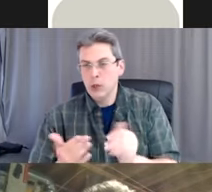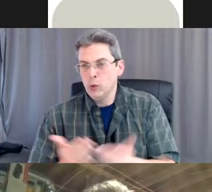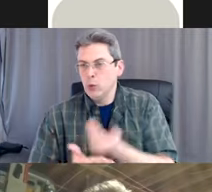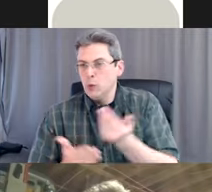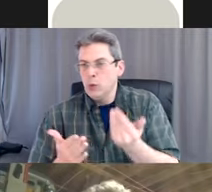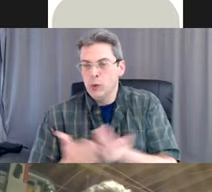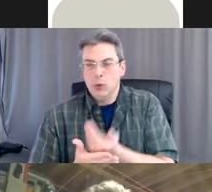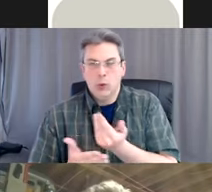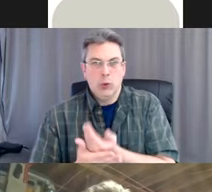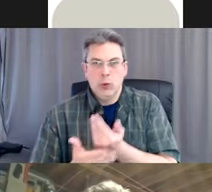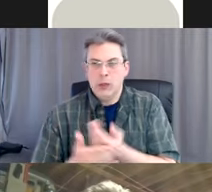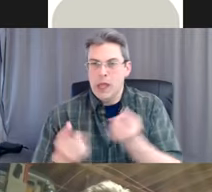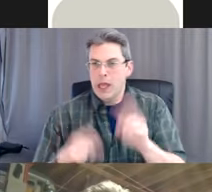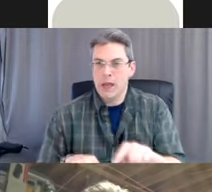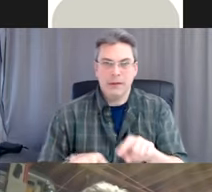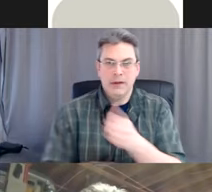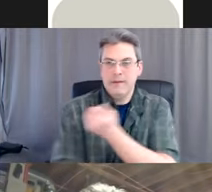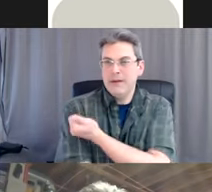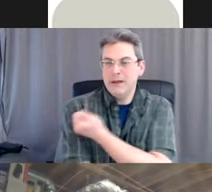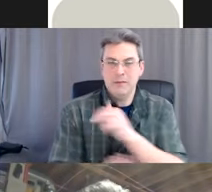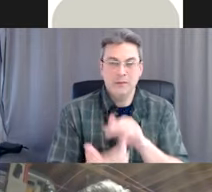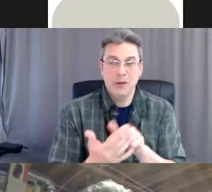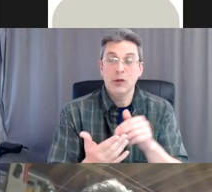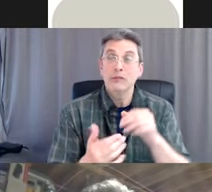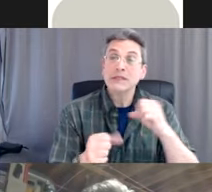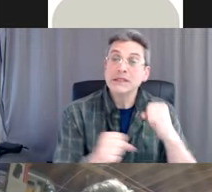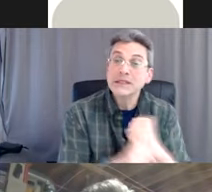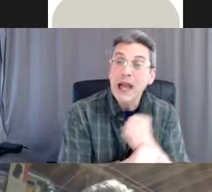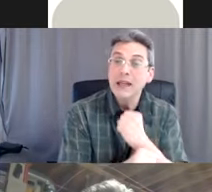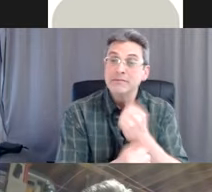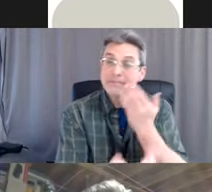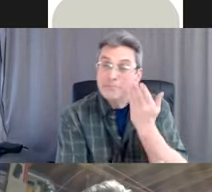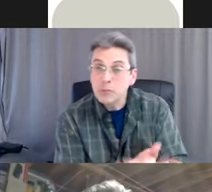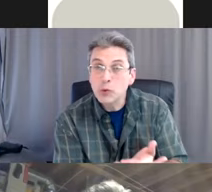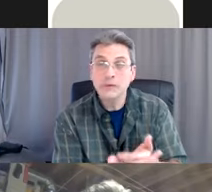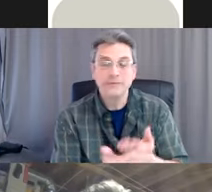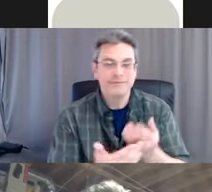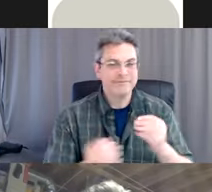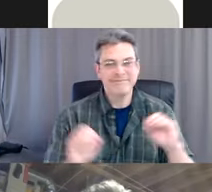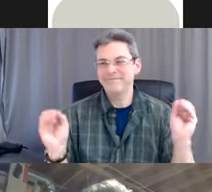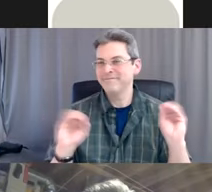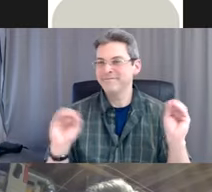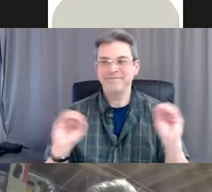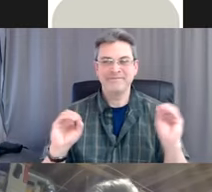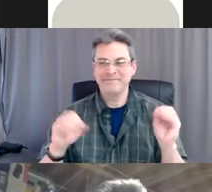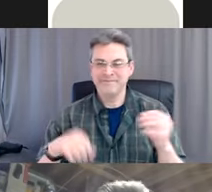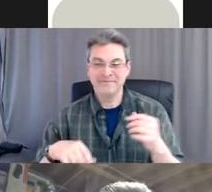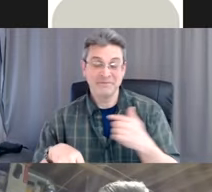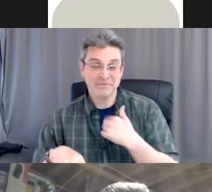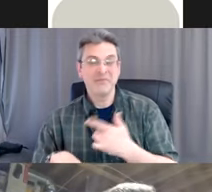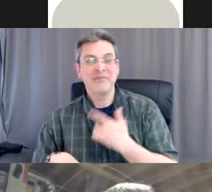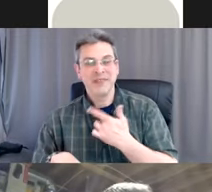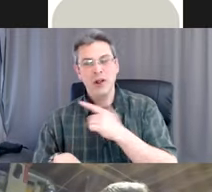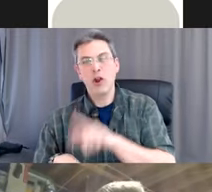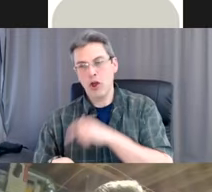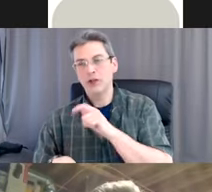enough data for hard black and white answers. So I think it's going to be a long time, but that's